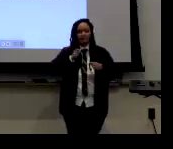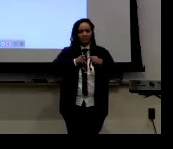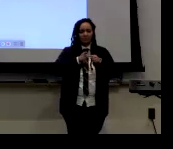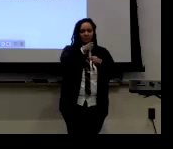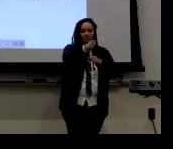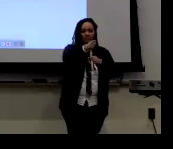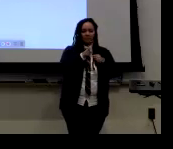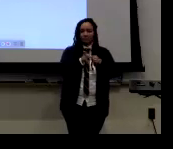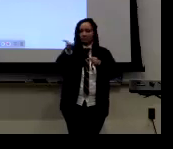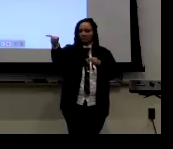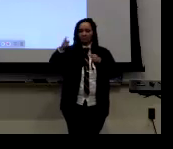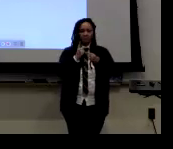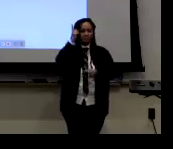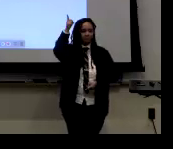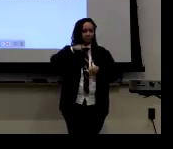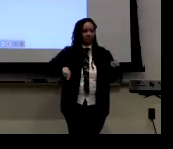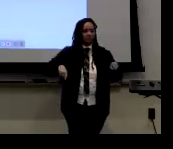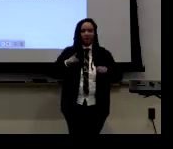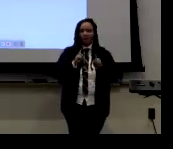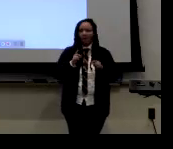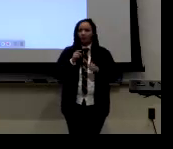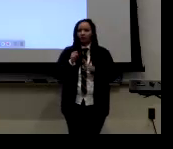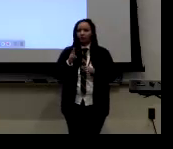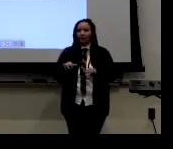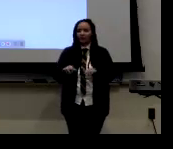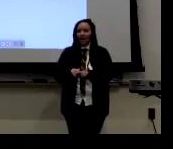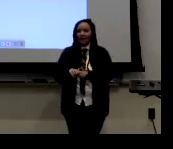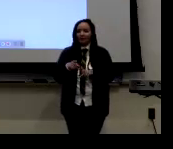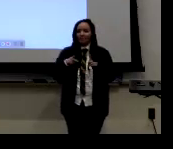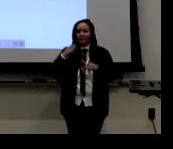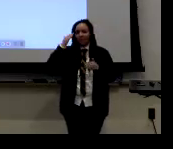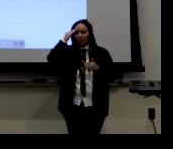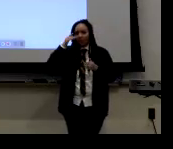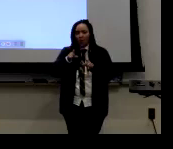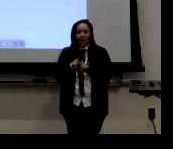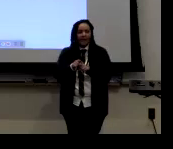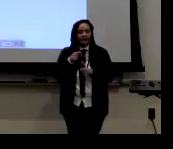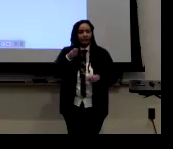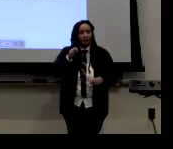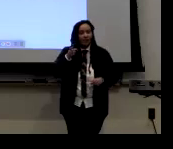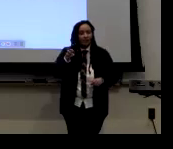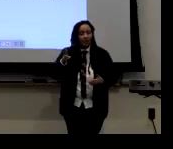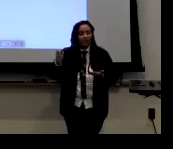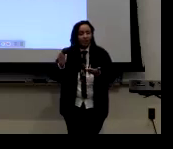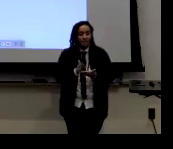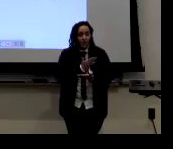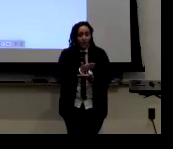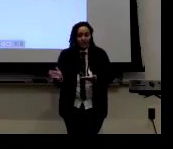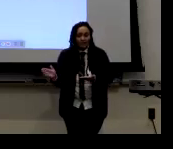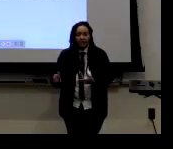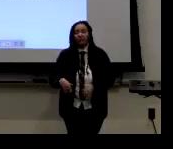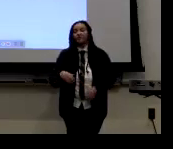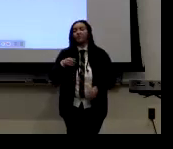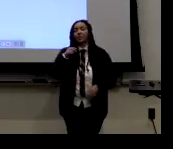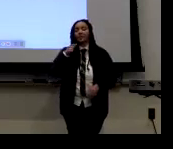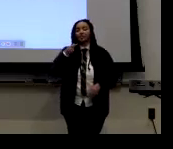And, you know, people say that there's like the gender is linear and it has axes.